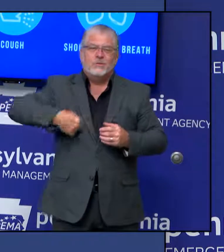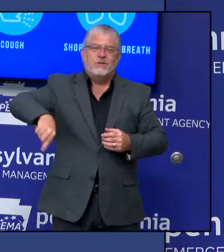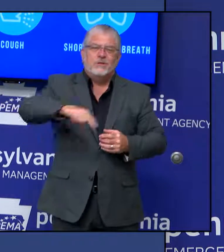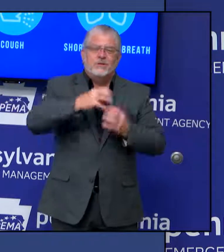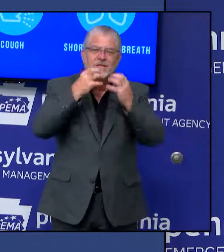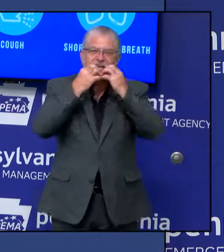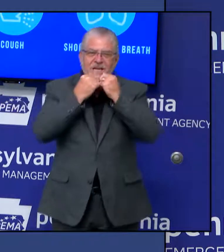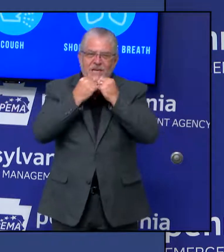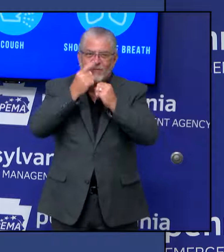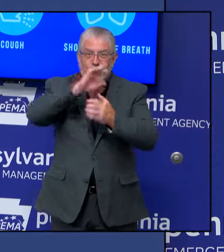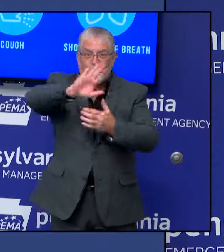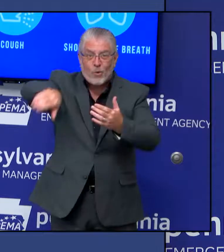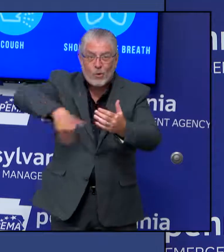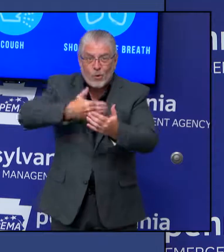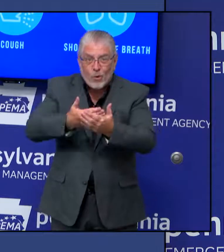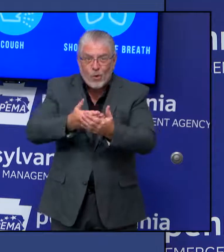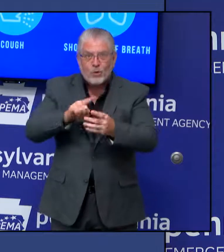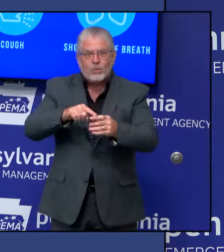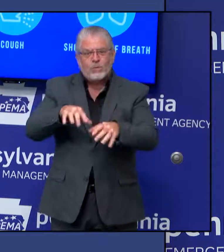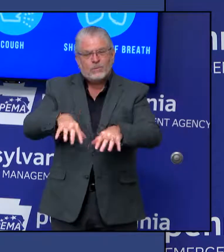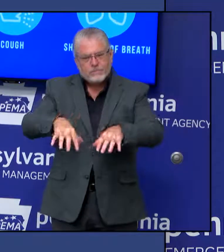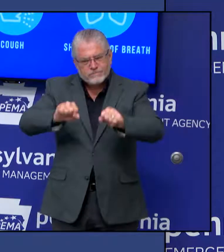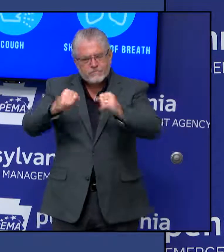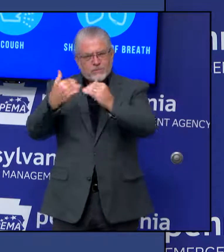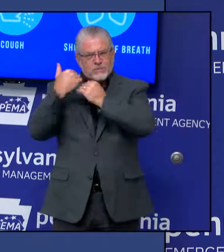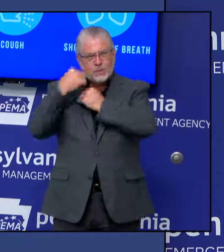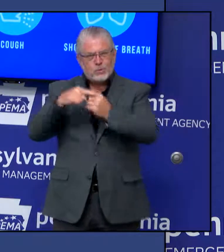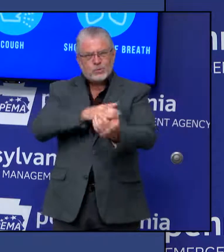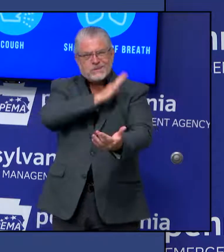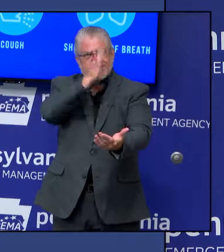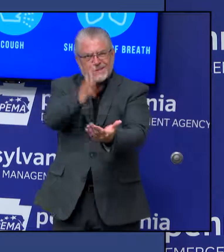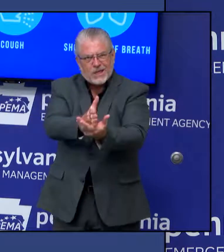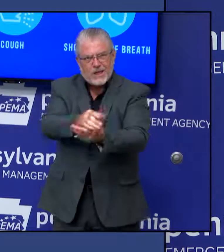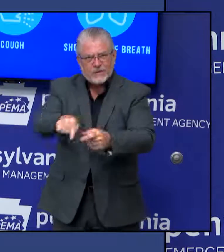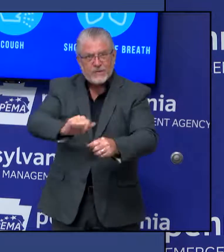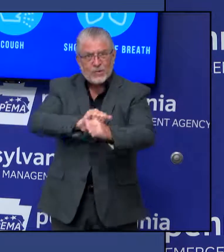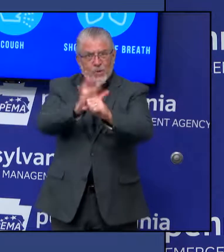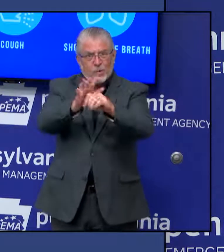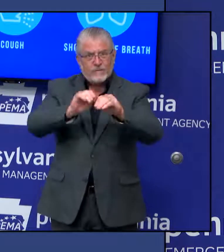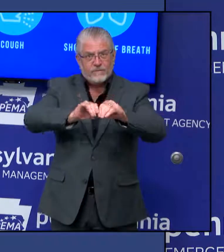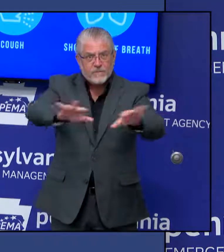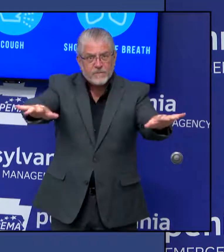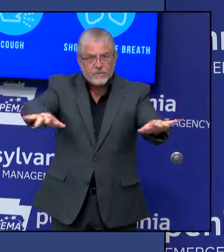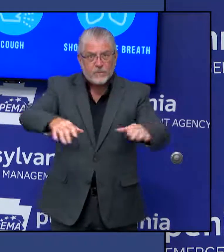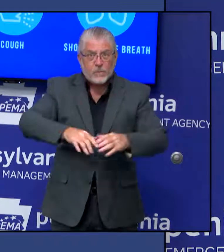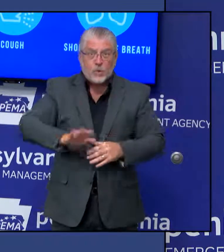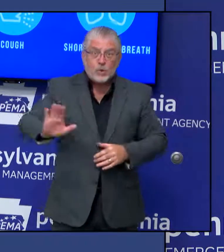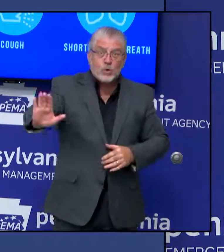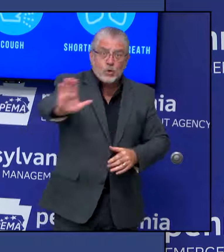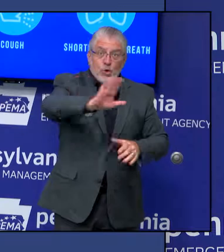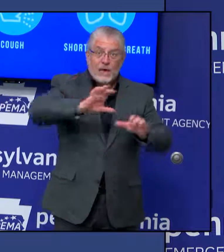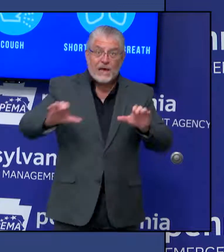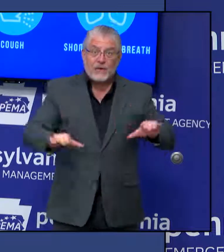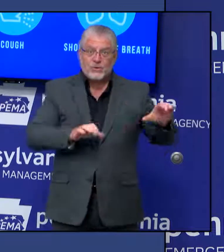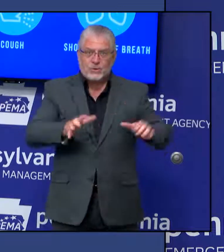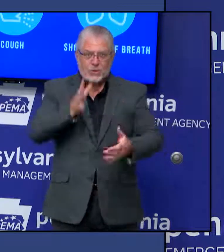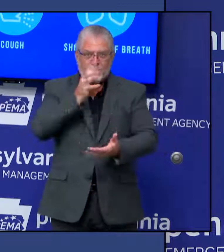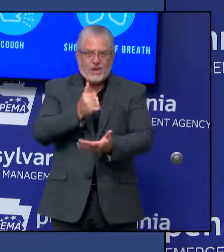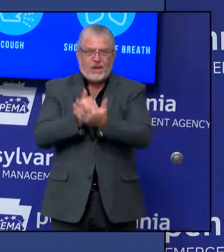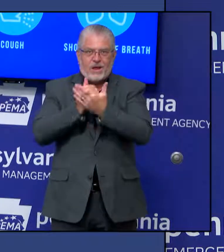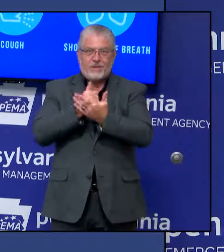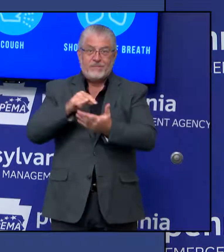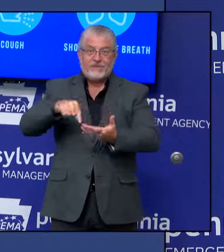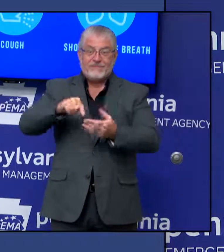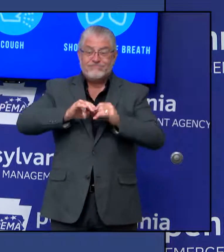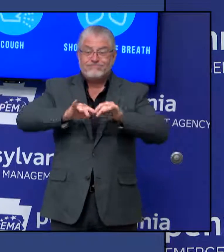-19. So, please adapt your activities to prevent against the spread of COVID-19 and the flu.